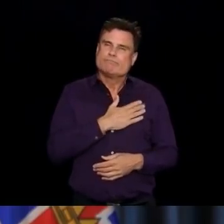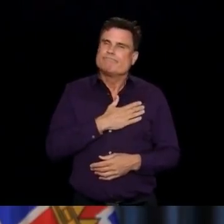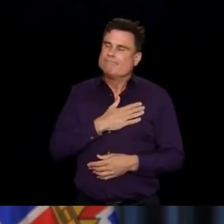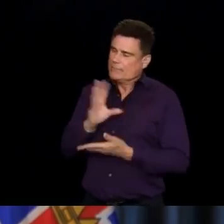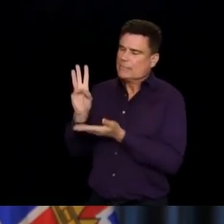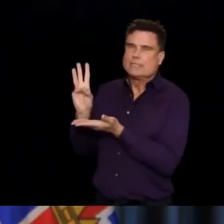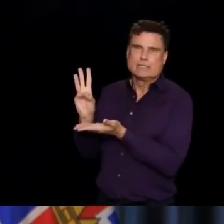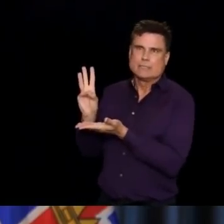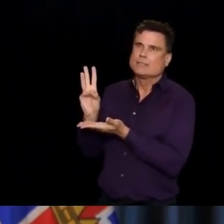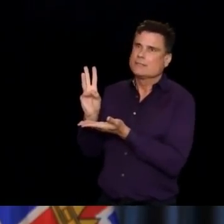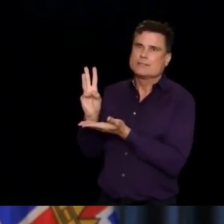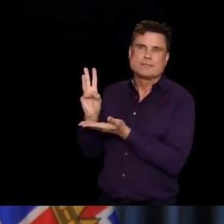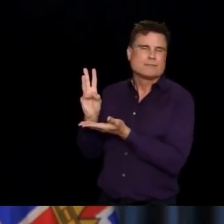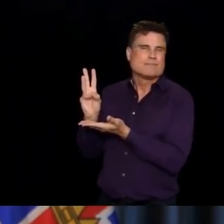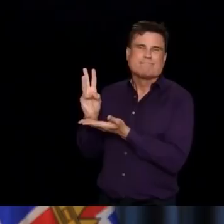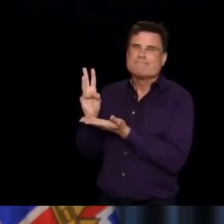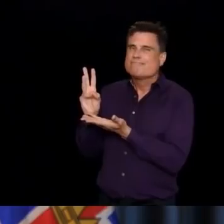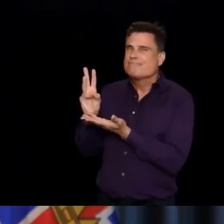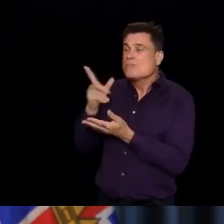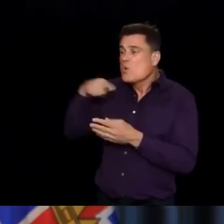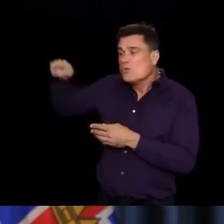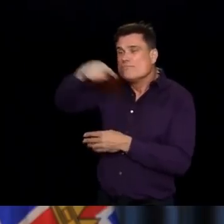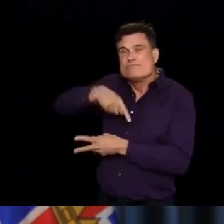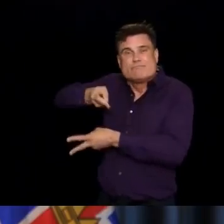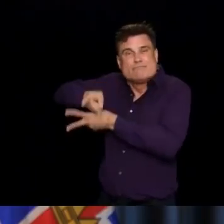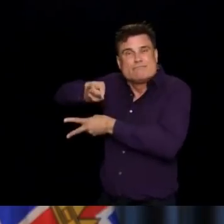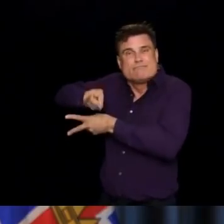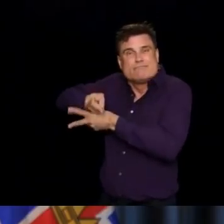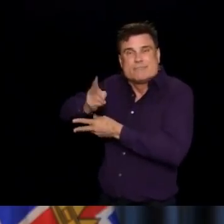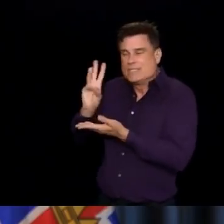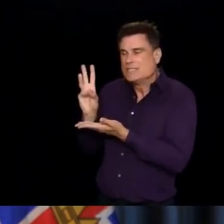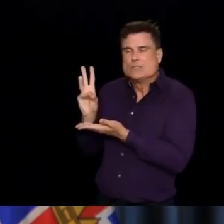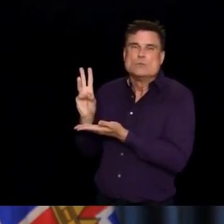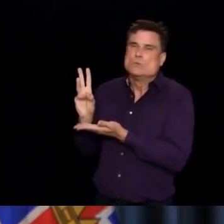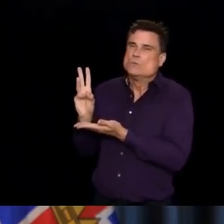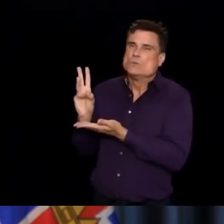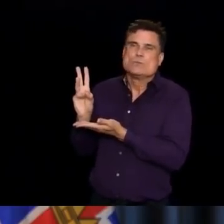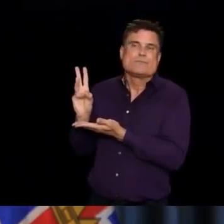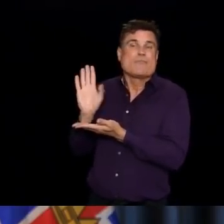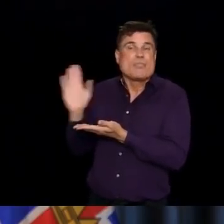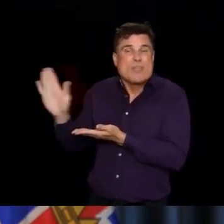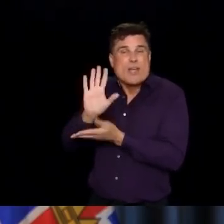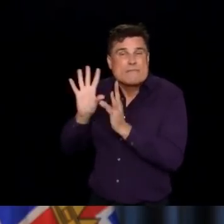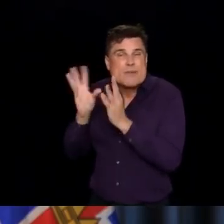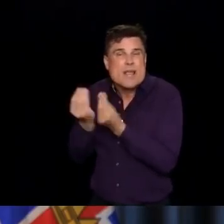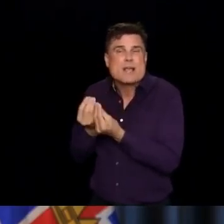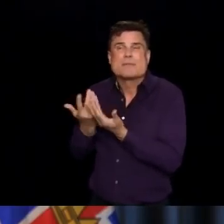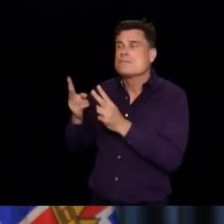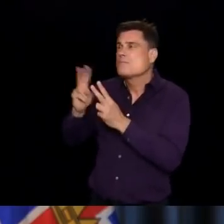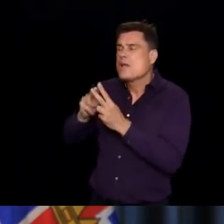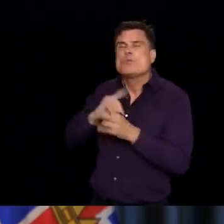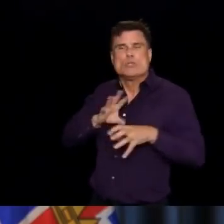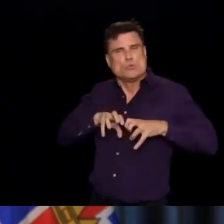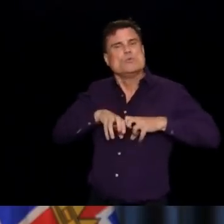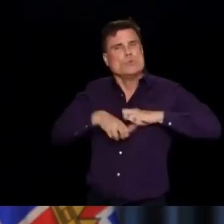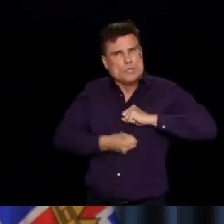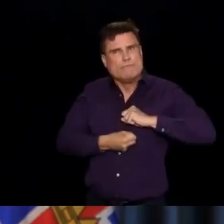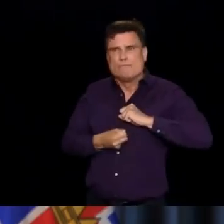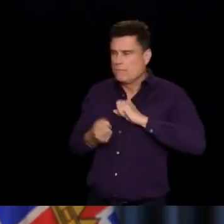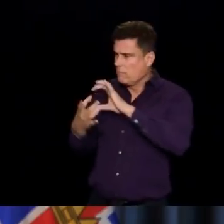over the last three days is a source of enormous grief for the families involved, for the caregivers involved,